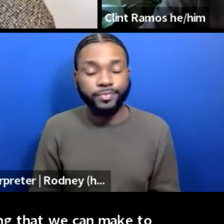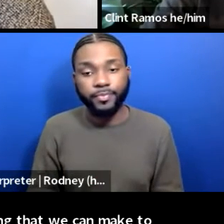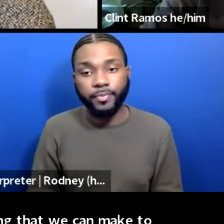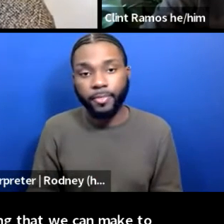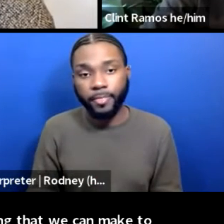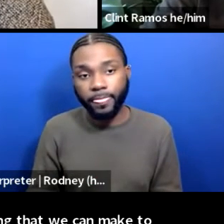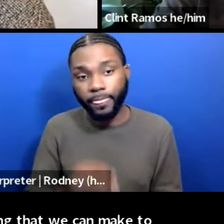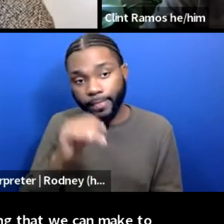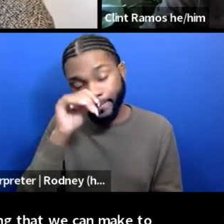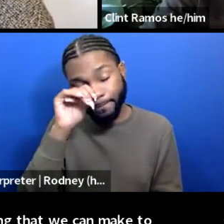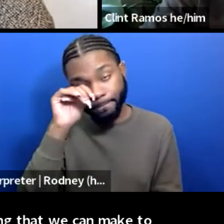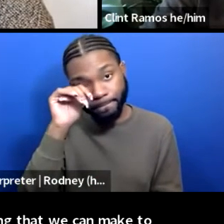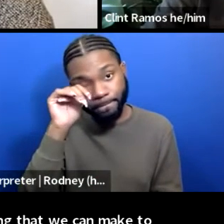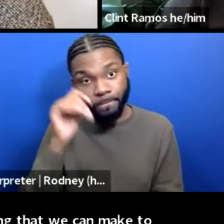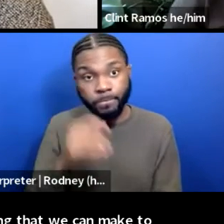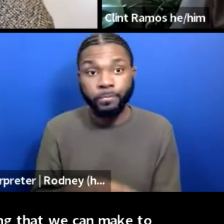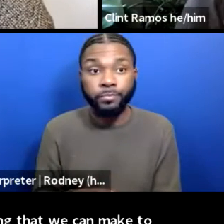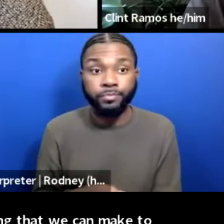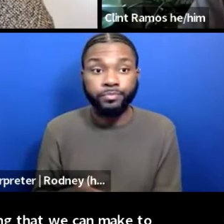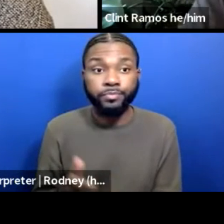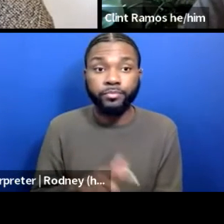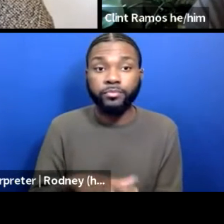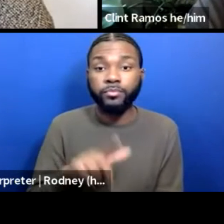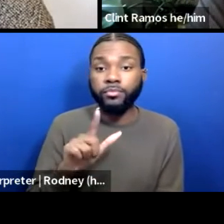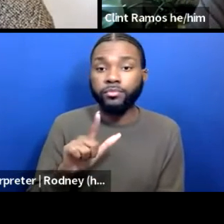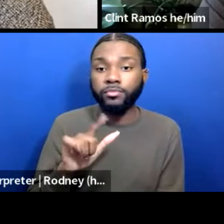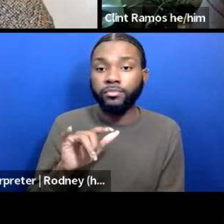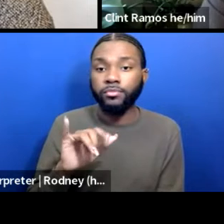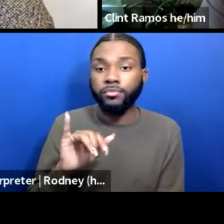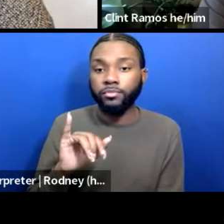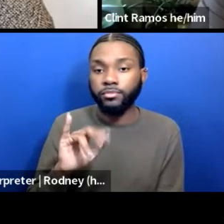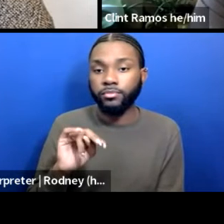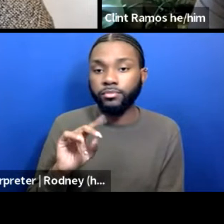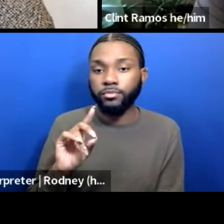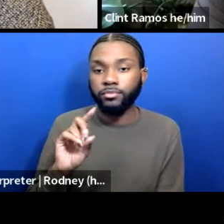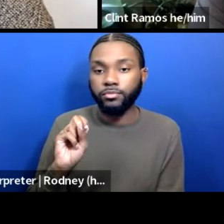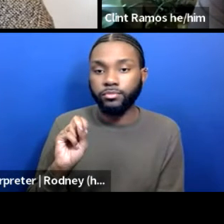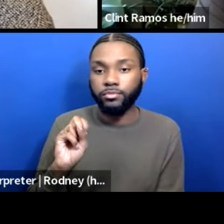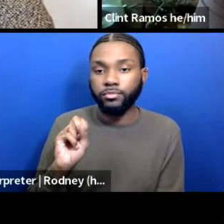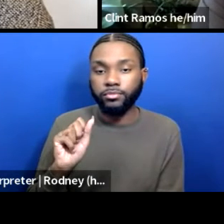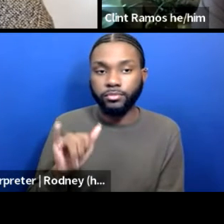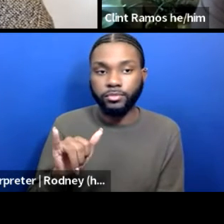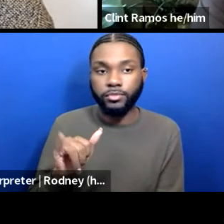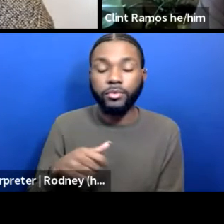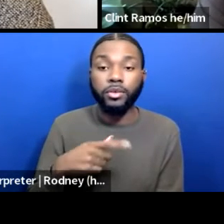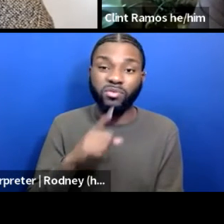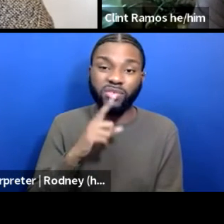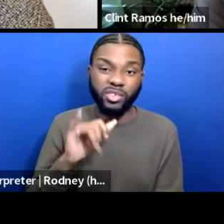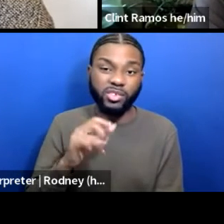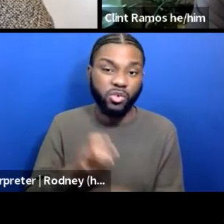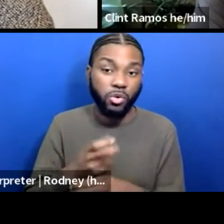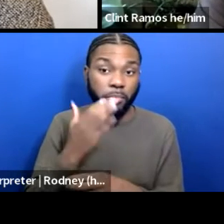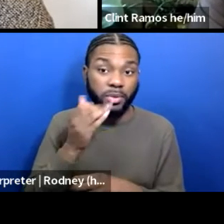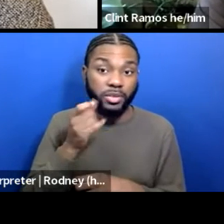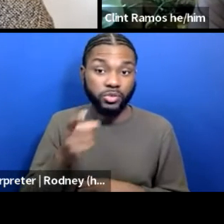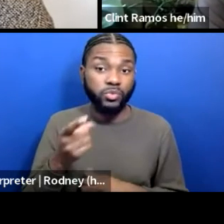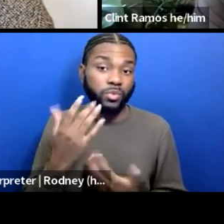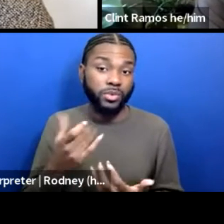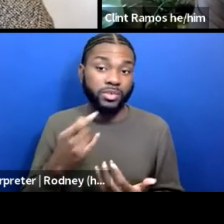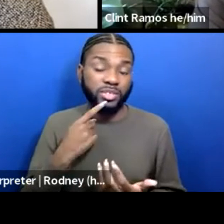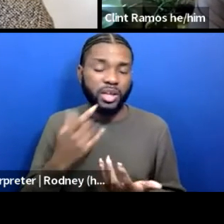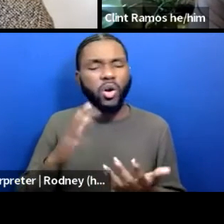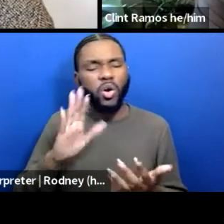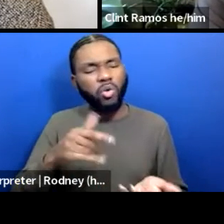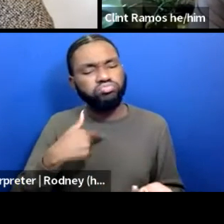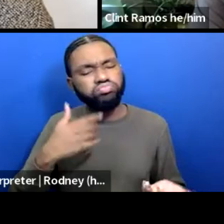It's hard, right? Like, I mean, because you want to be able to just say, oh, hey, I know exactly how to